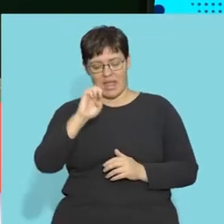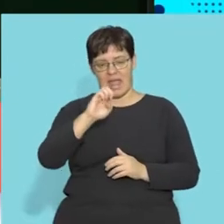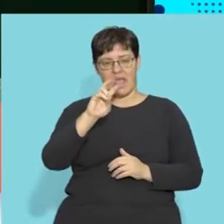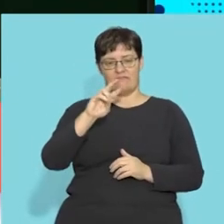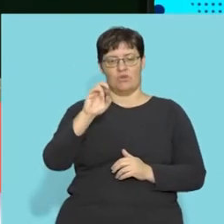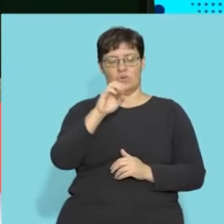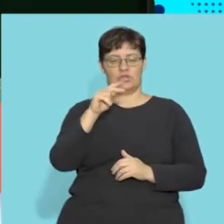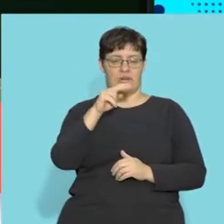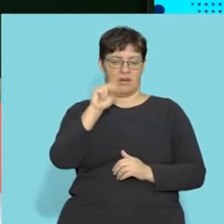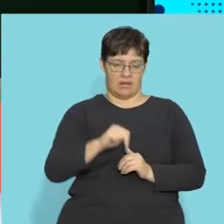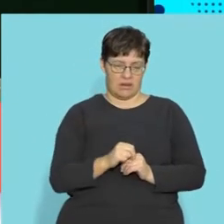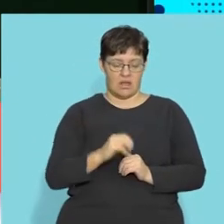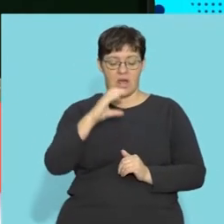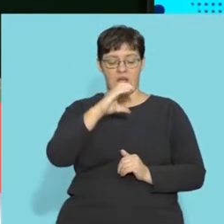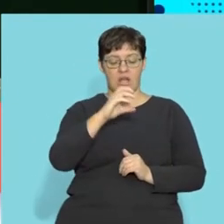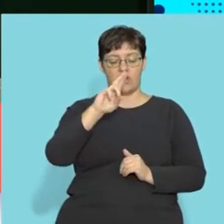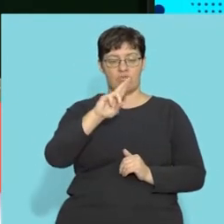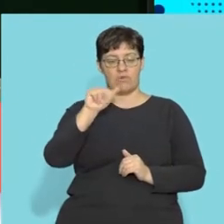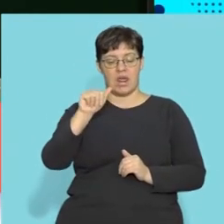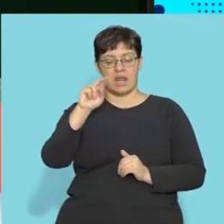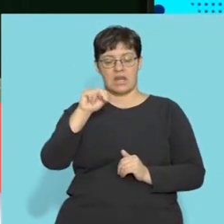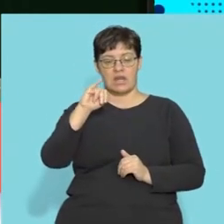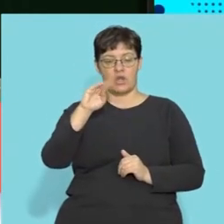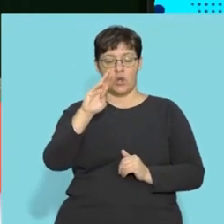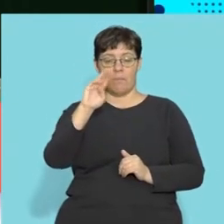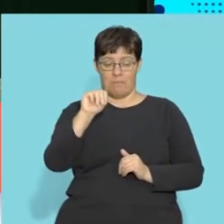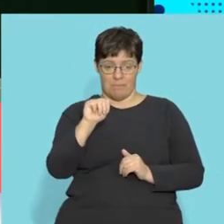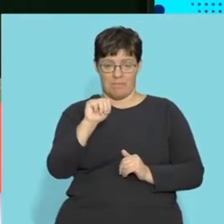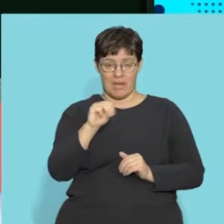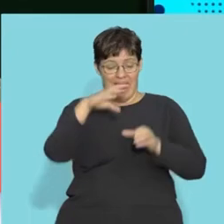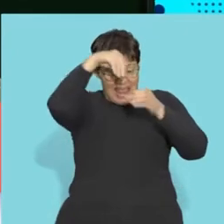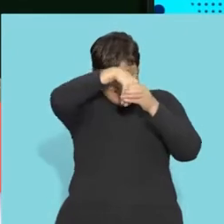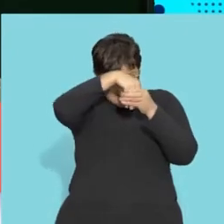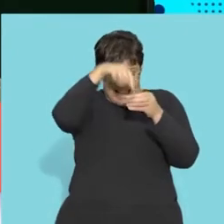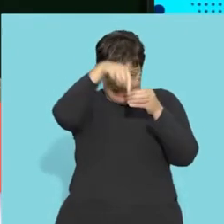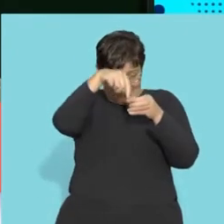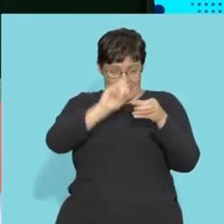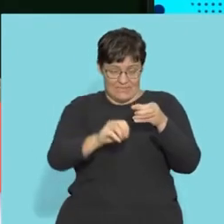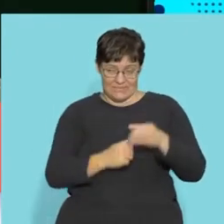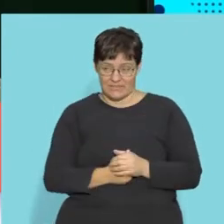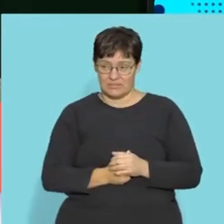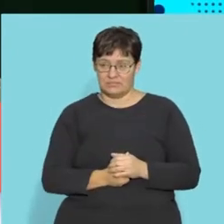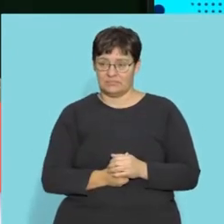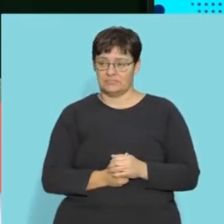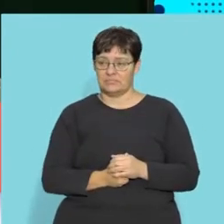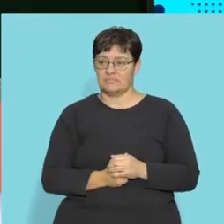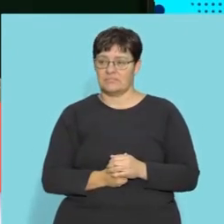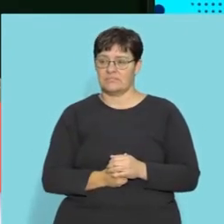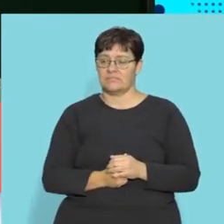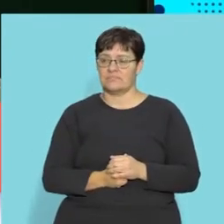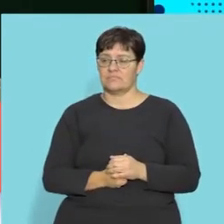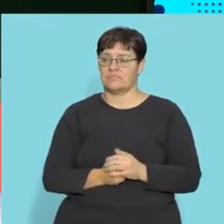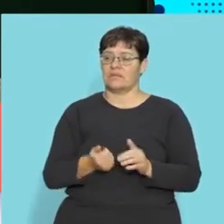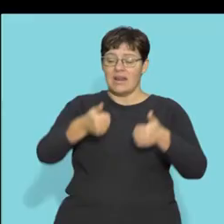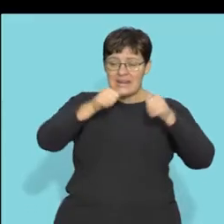little bit later and you need to know what the cranium is that's the place where the brain is situated in right the